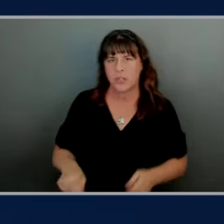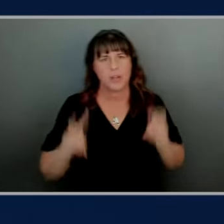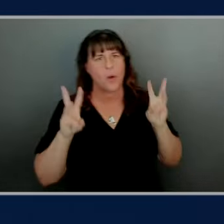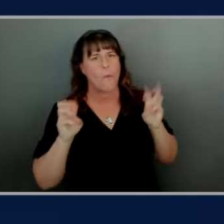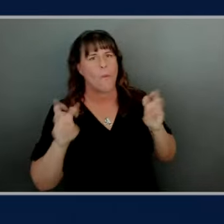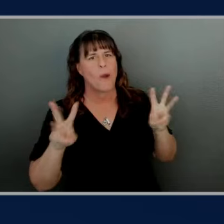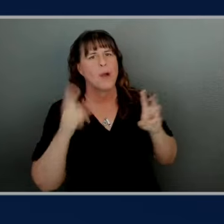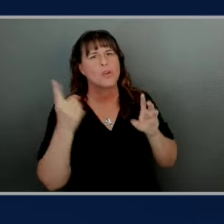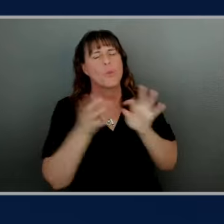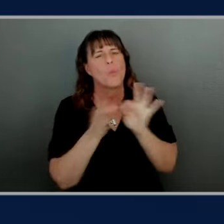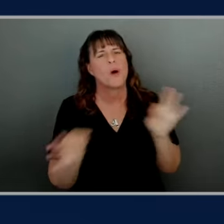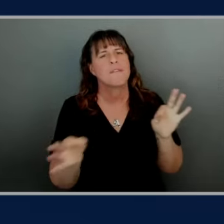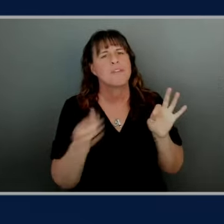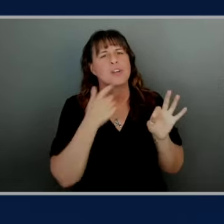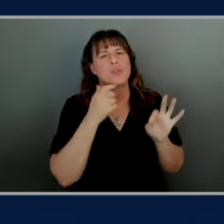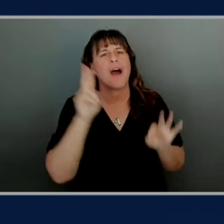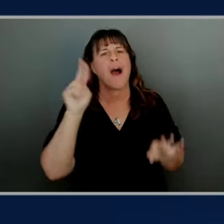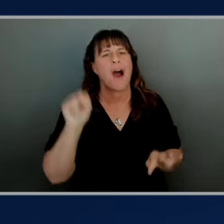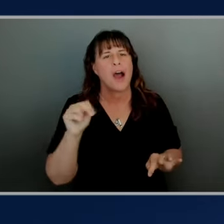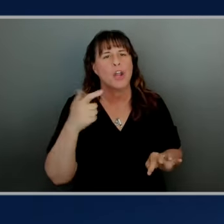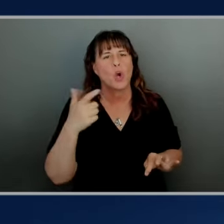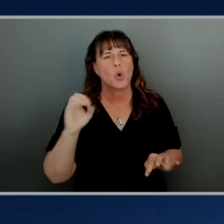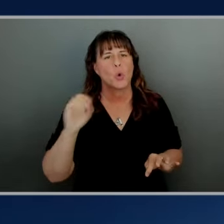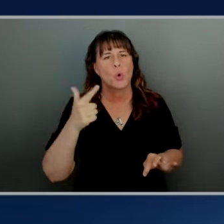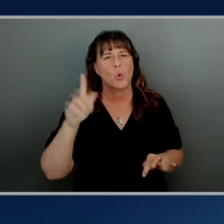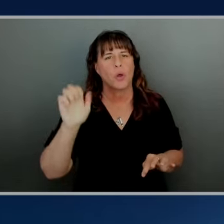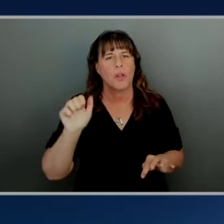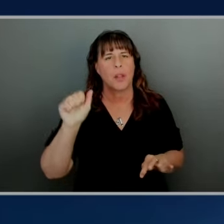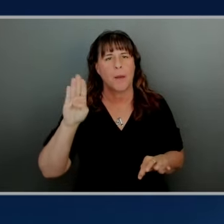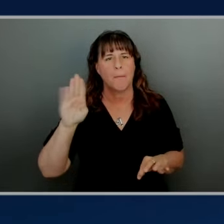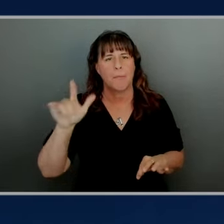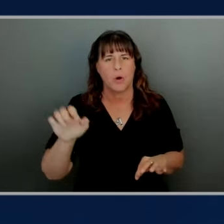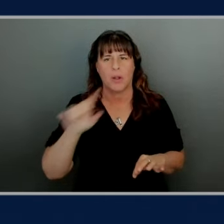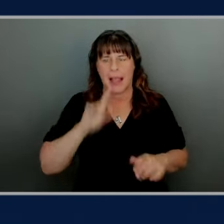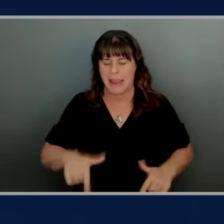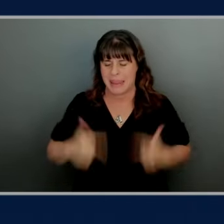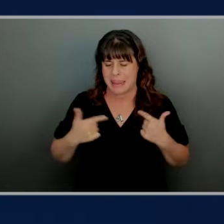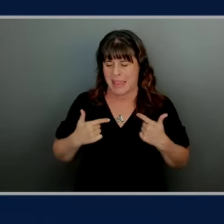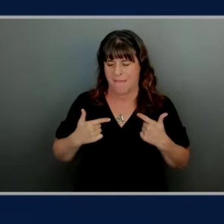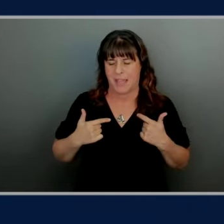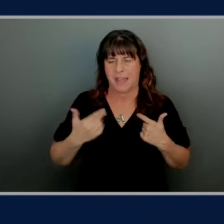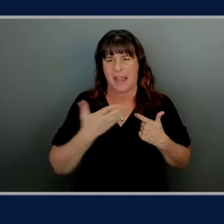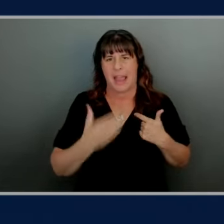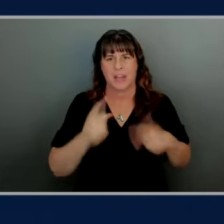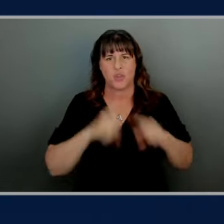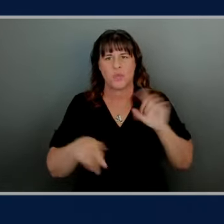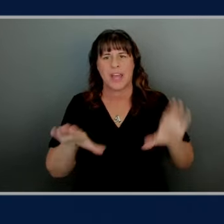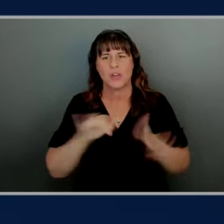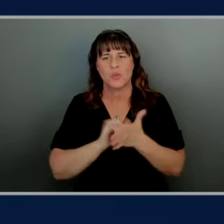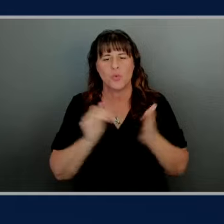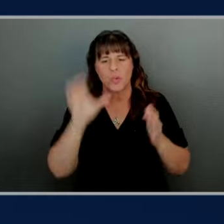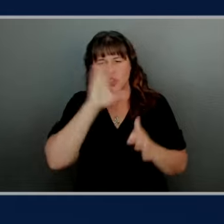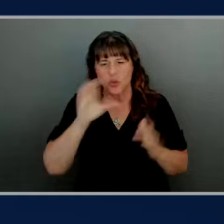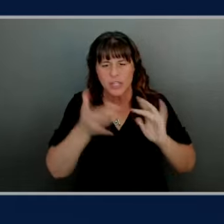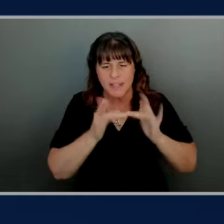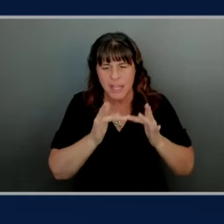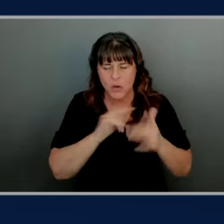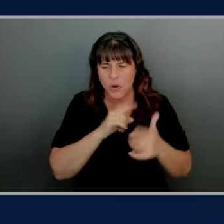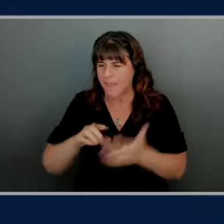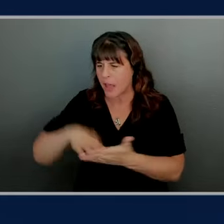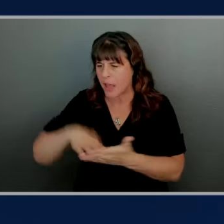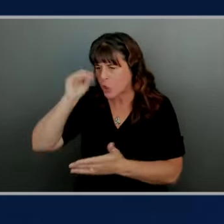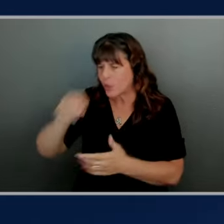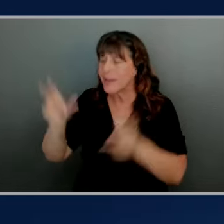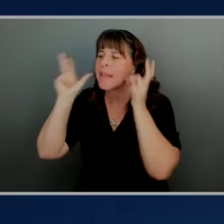phrase and it's the ungoogleable yes living life and doing the things that you can't just search the internet for and then learning from that and listening to your